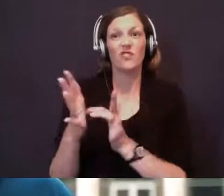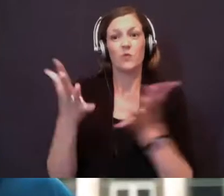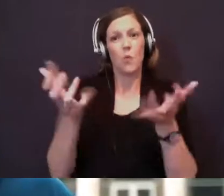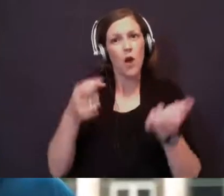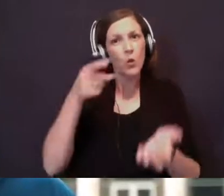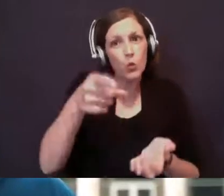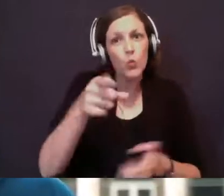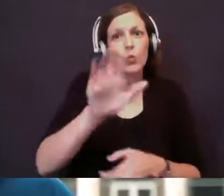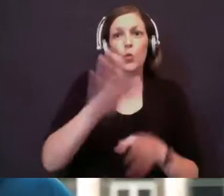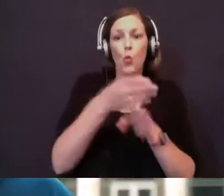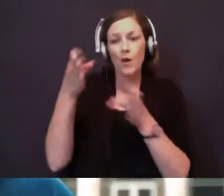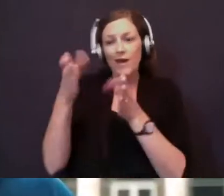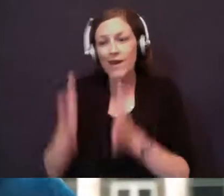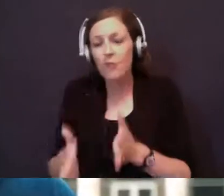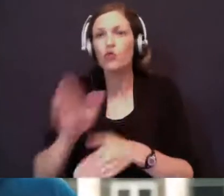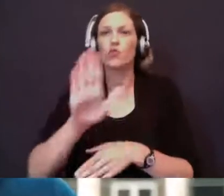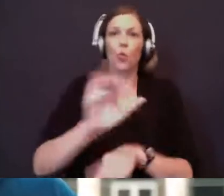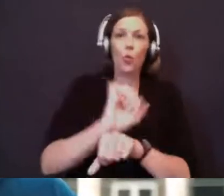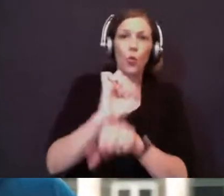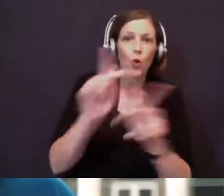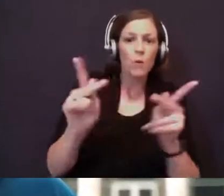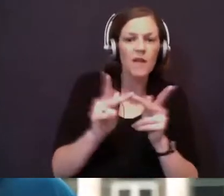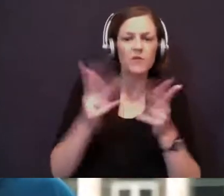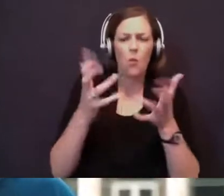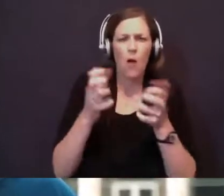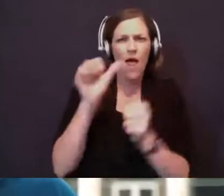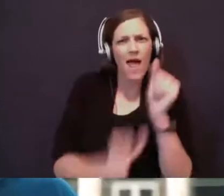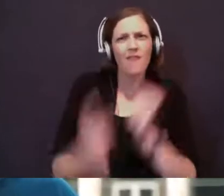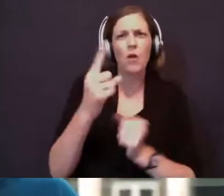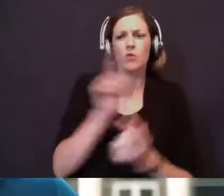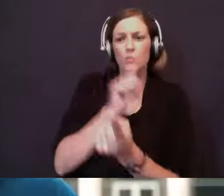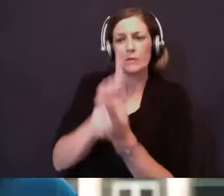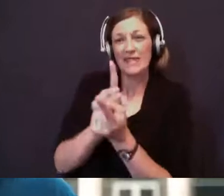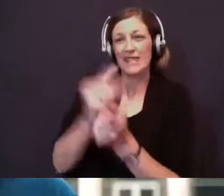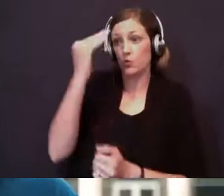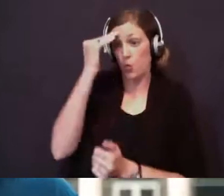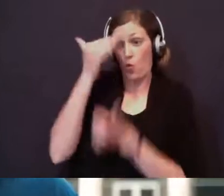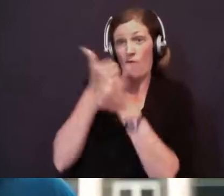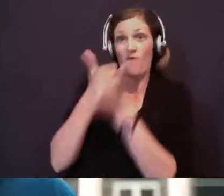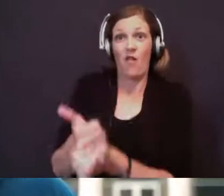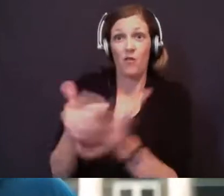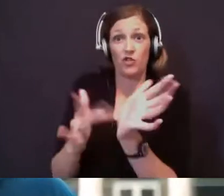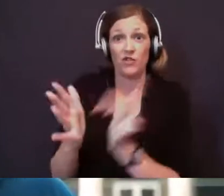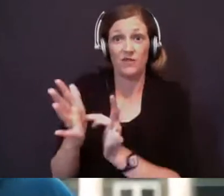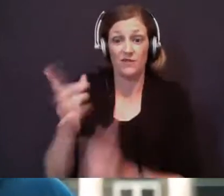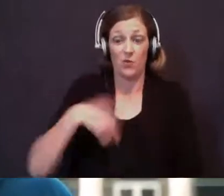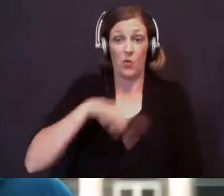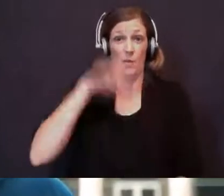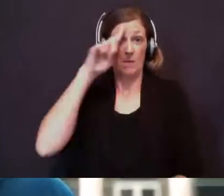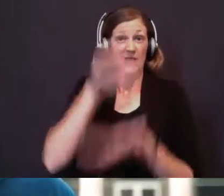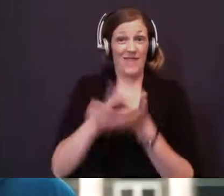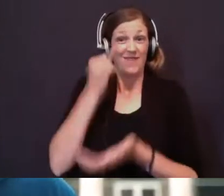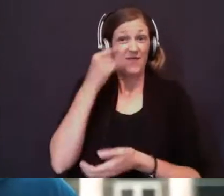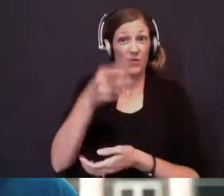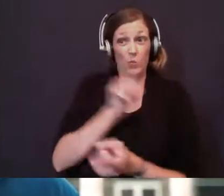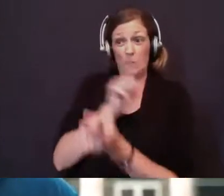neighbors, we want your workplace, we want everybody to meet, know, and follow Jesus. And we believe that when you meet, know,